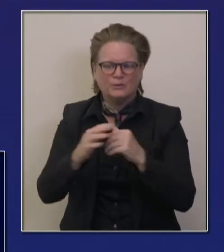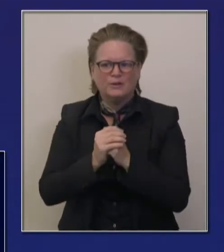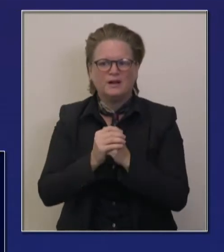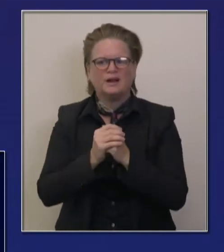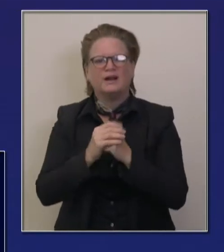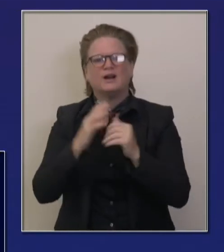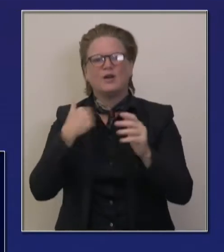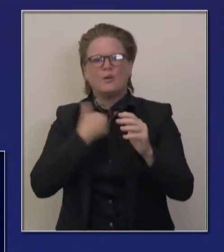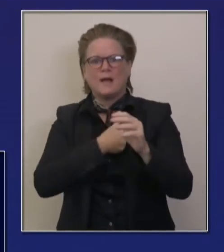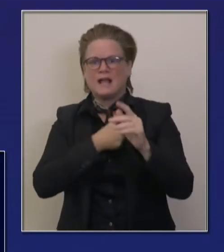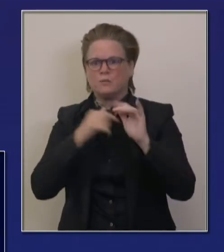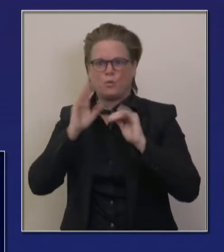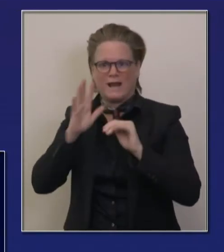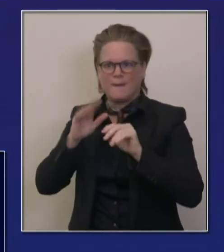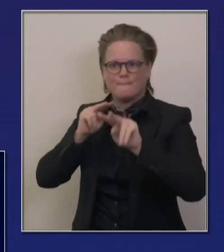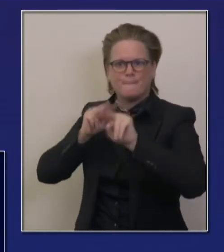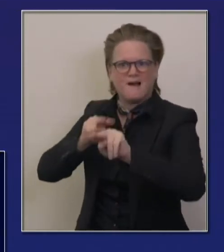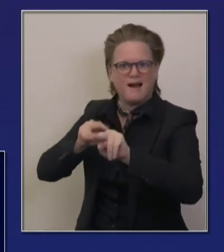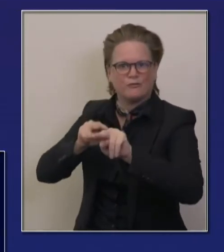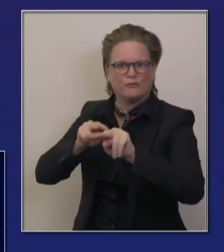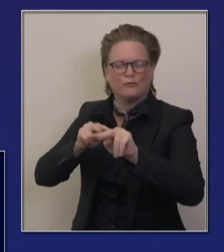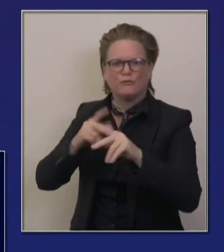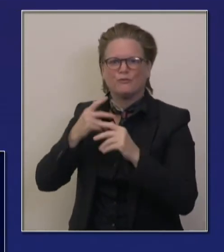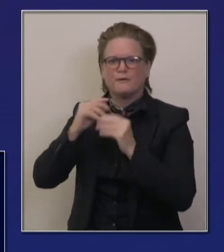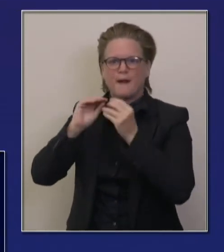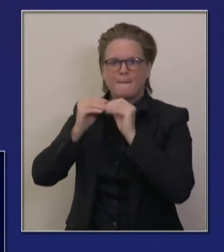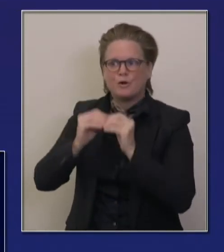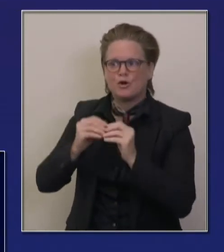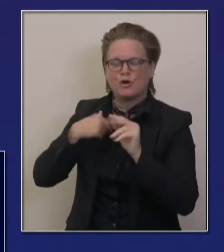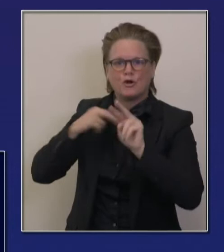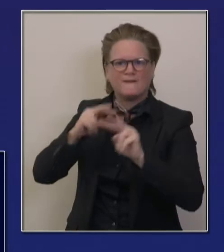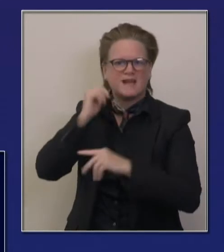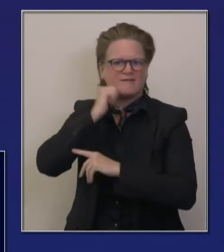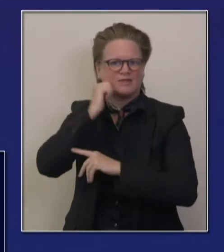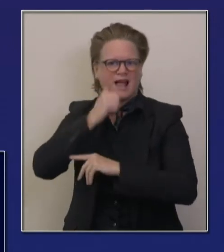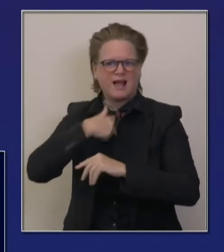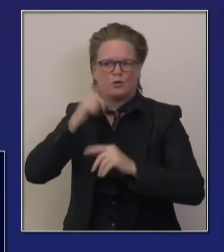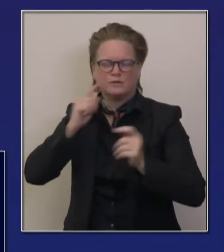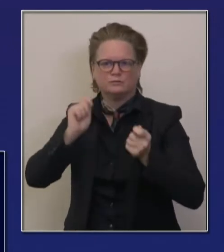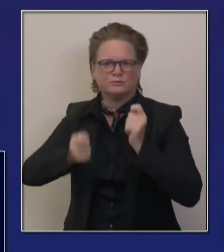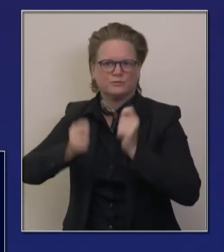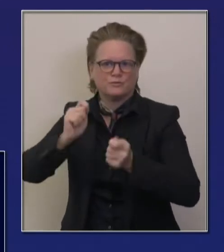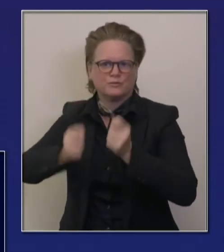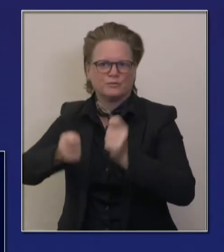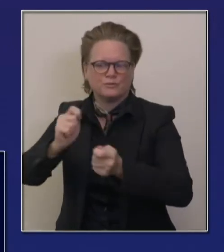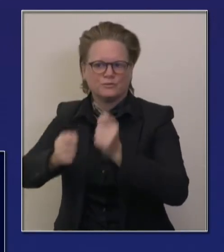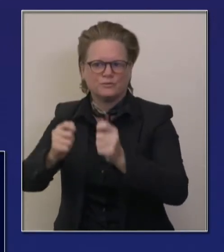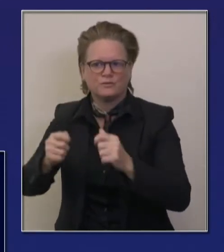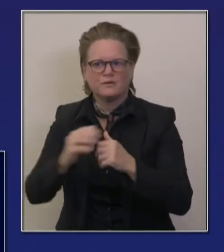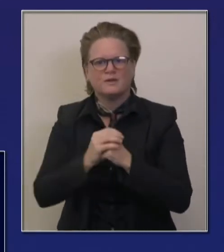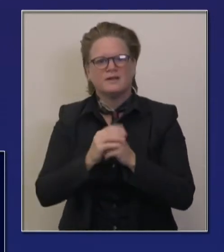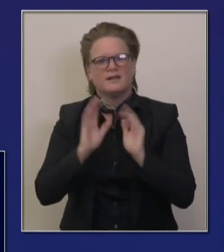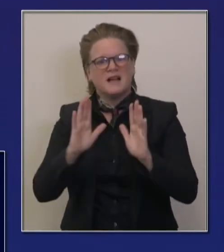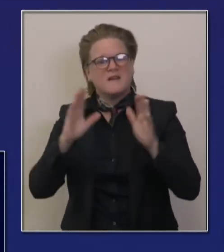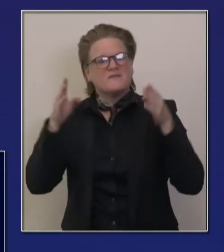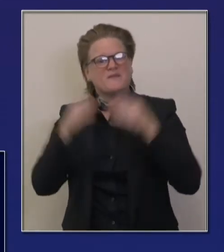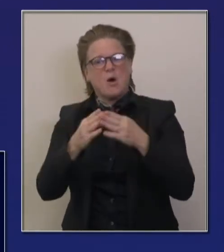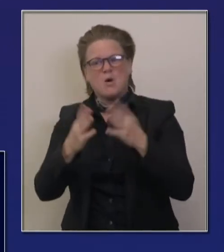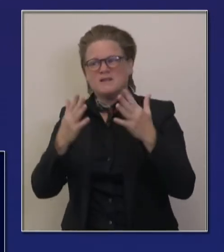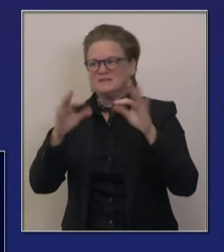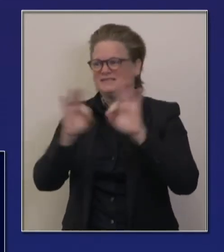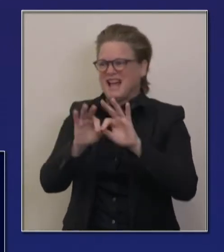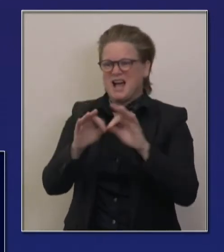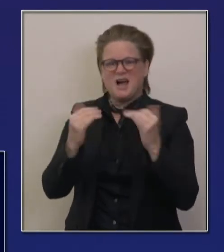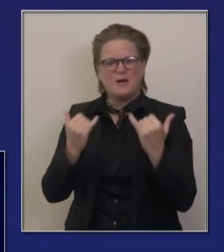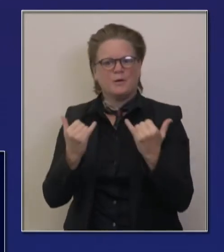this information. But the issue that remains paramount in terms of our focus and our attention is staffing. Fundamentally